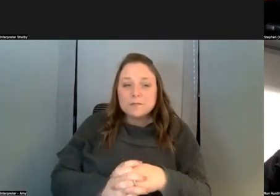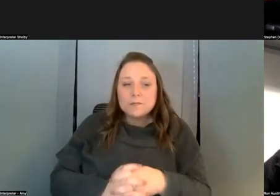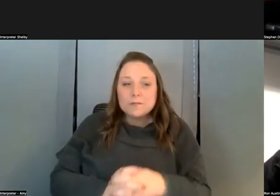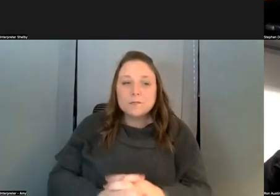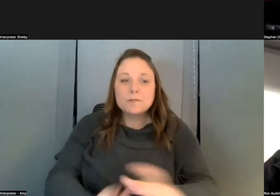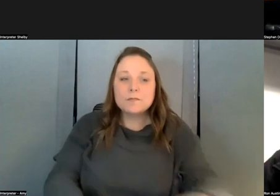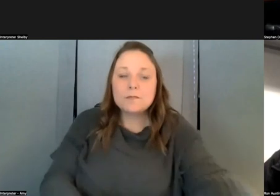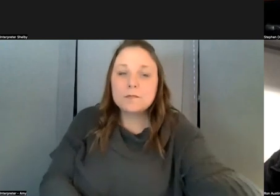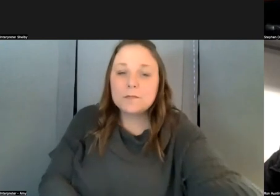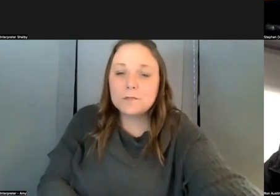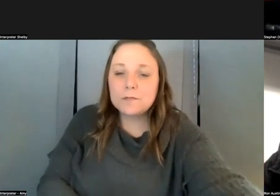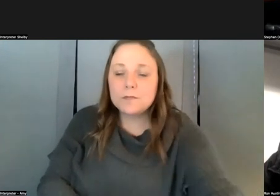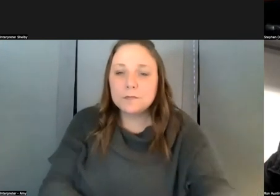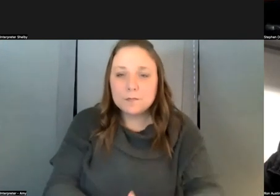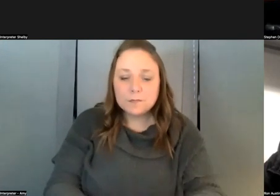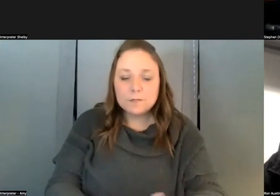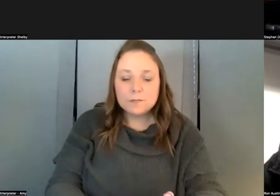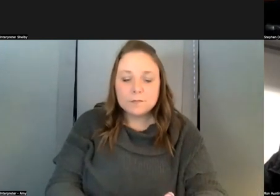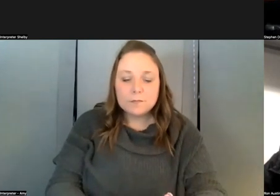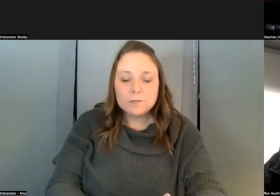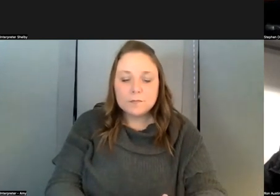any other questions we have a comment from phil